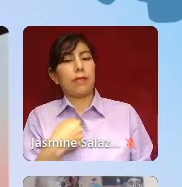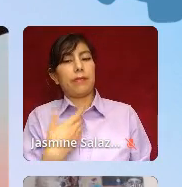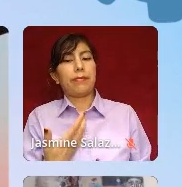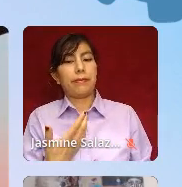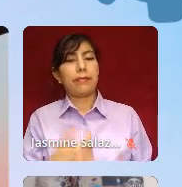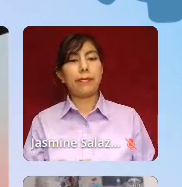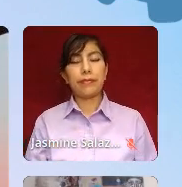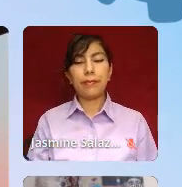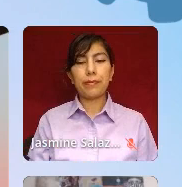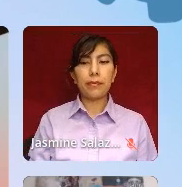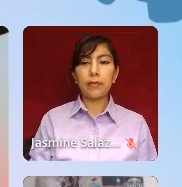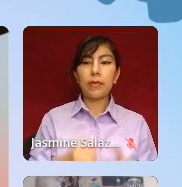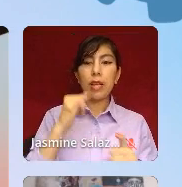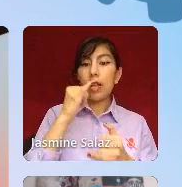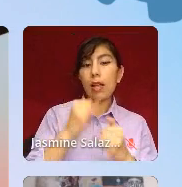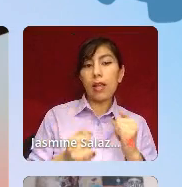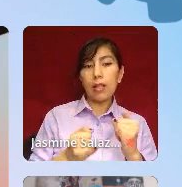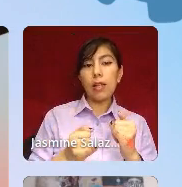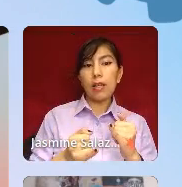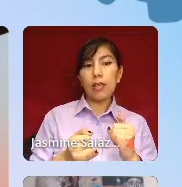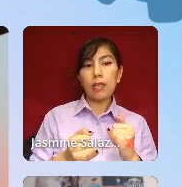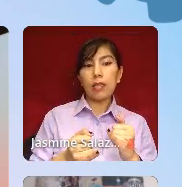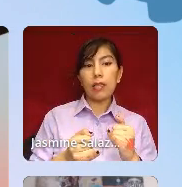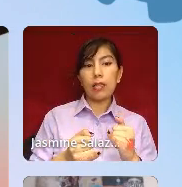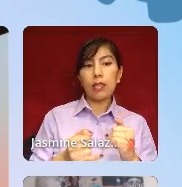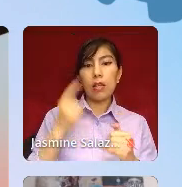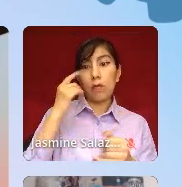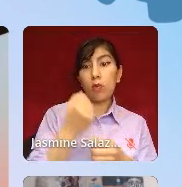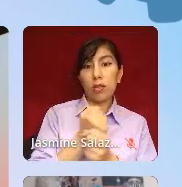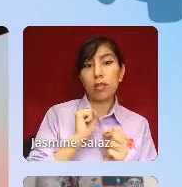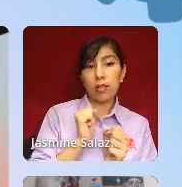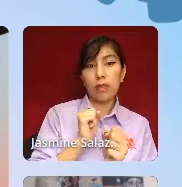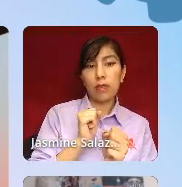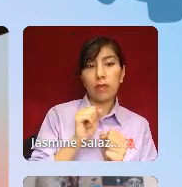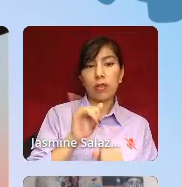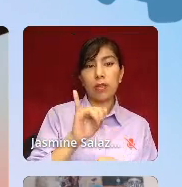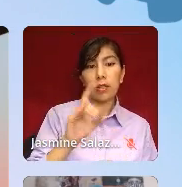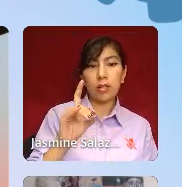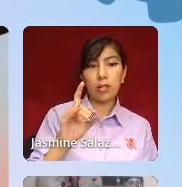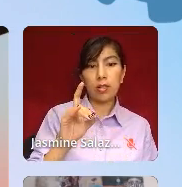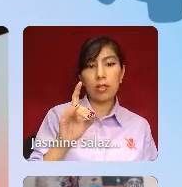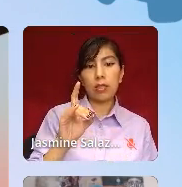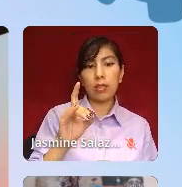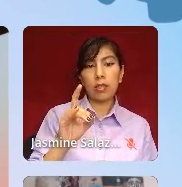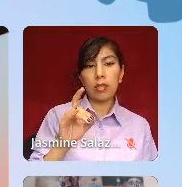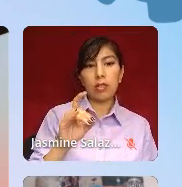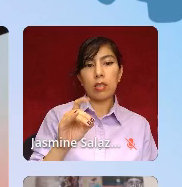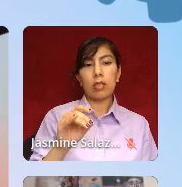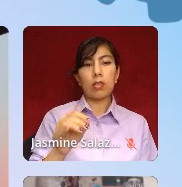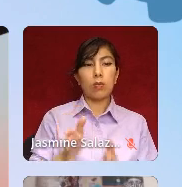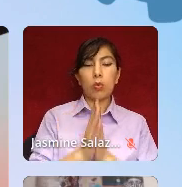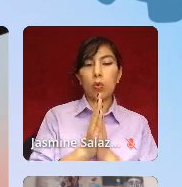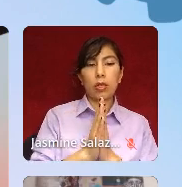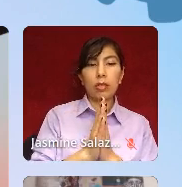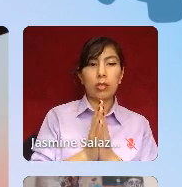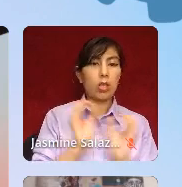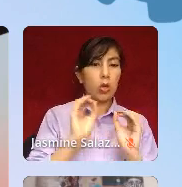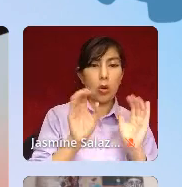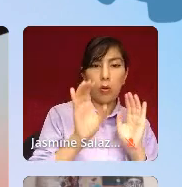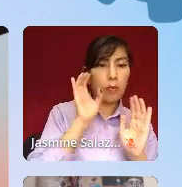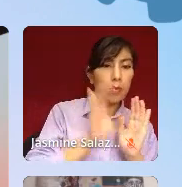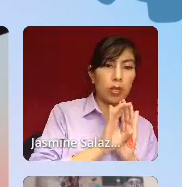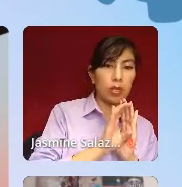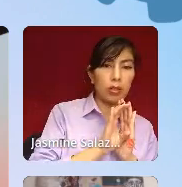And last but not least, and for their safety, ID requested a pseudonym and no photo ideas based in the Pacific